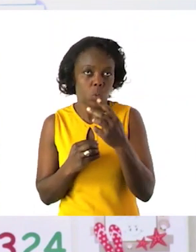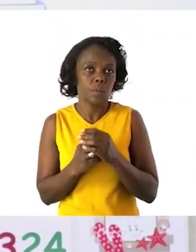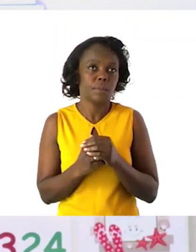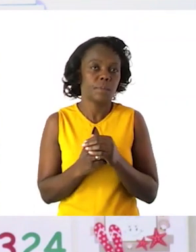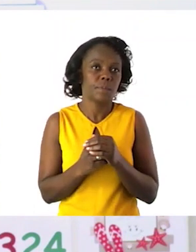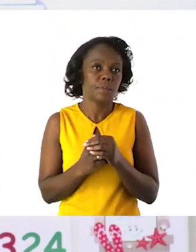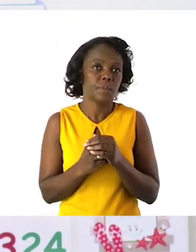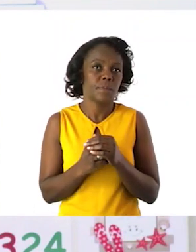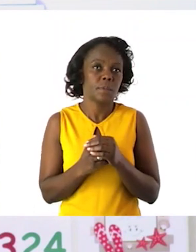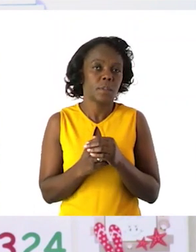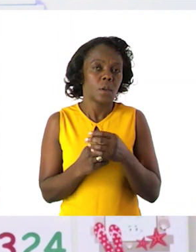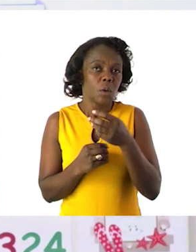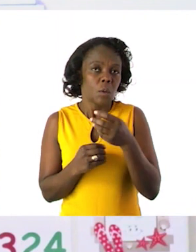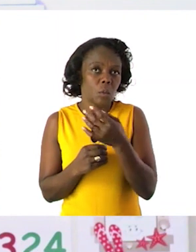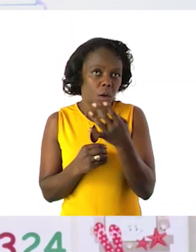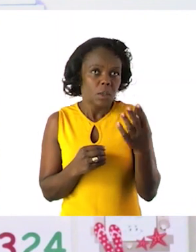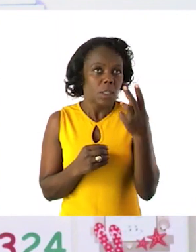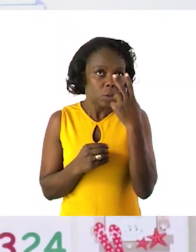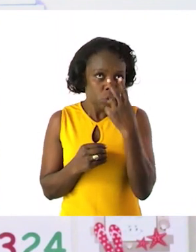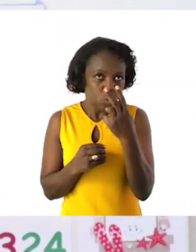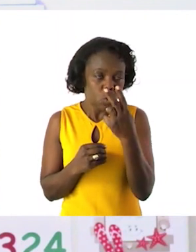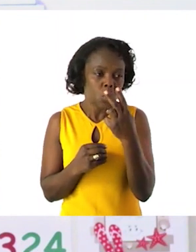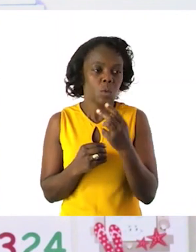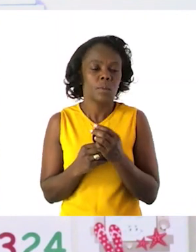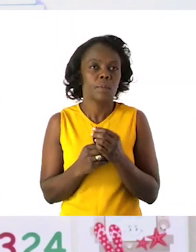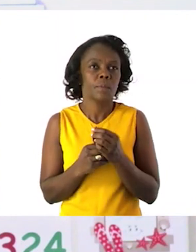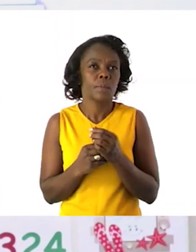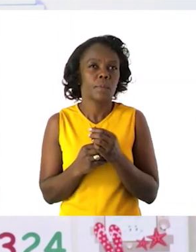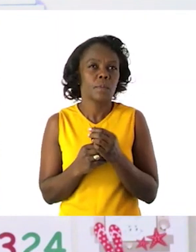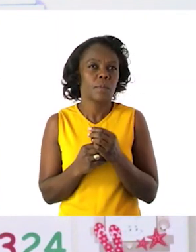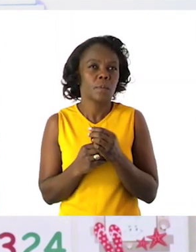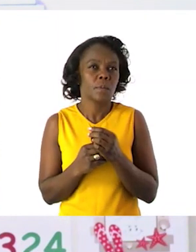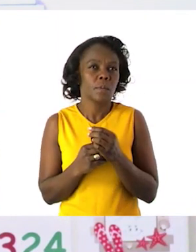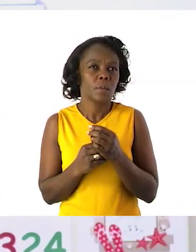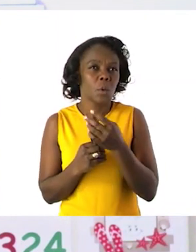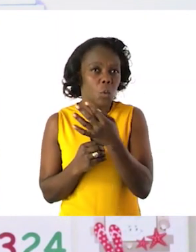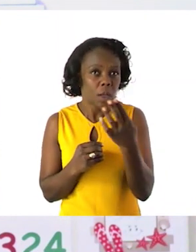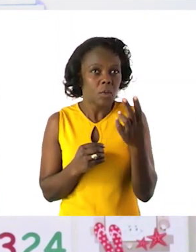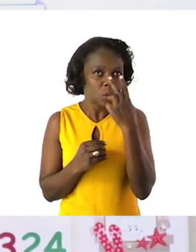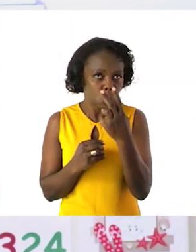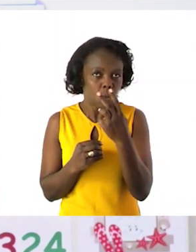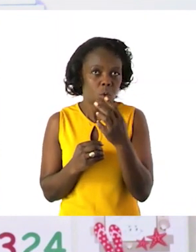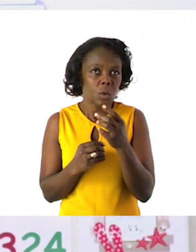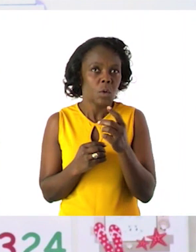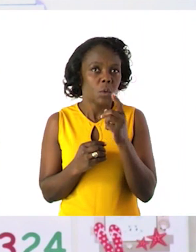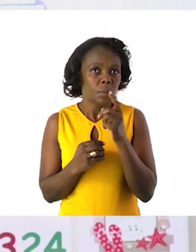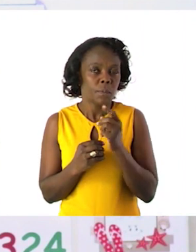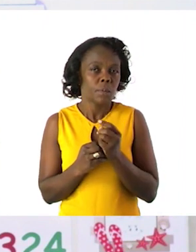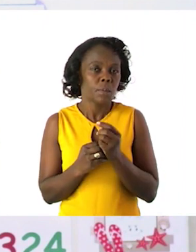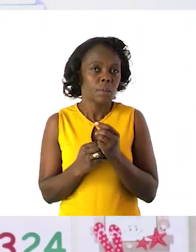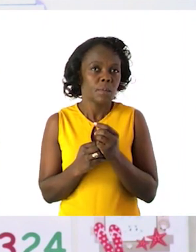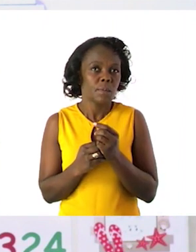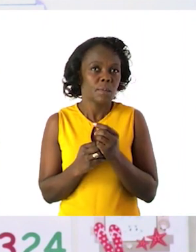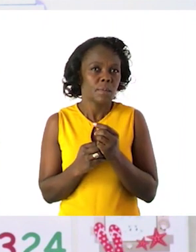what we said when we are counting in 2. We skip a number and we count the next one. We skip, we count the next one. Those are the numbers that we count